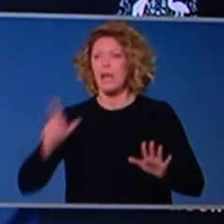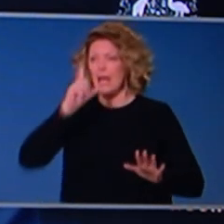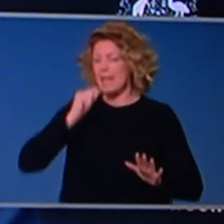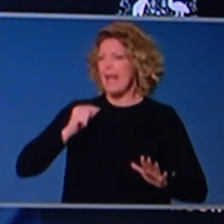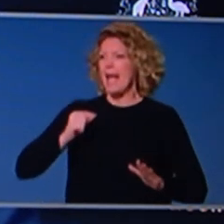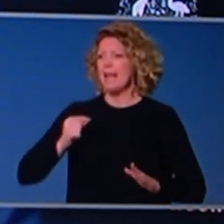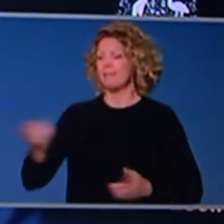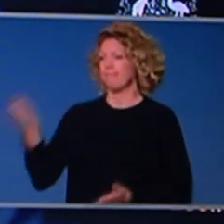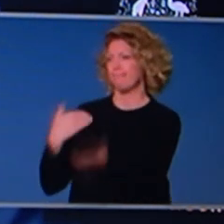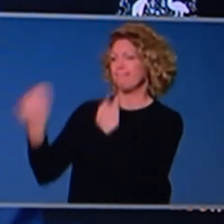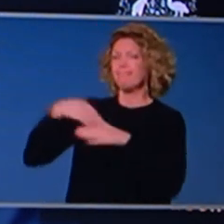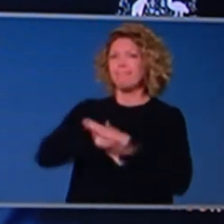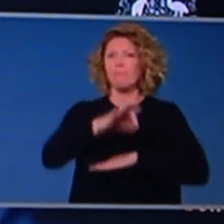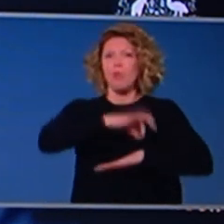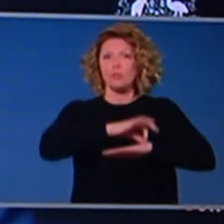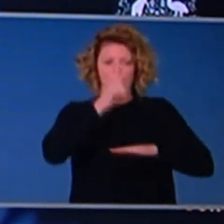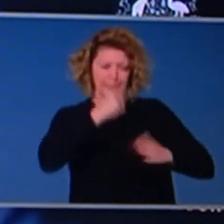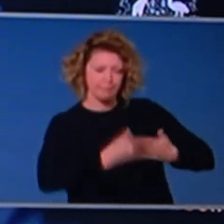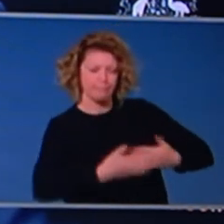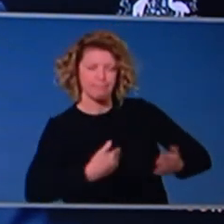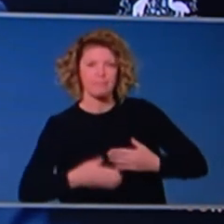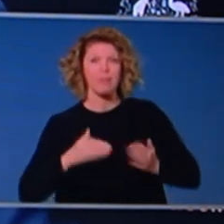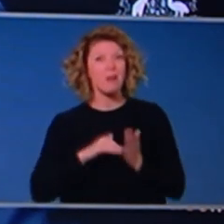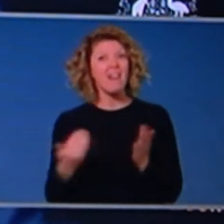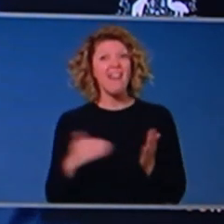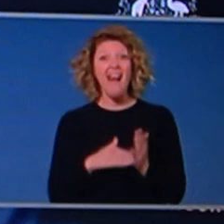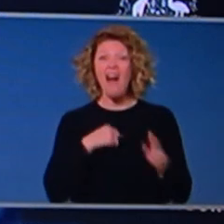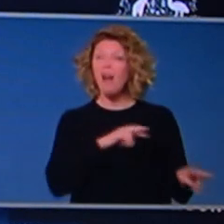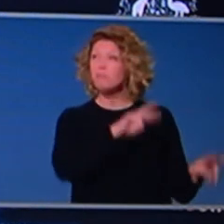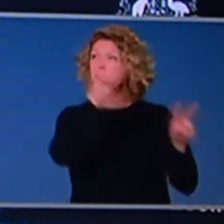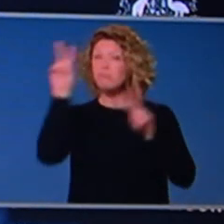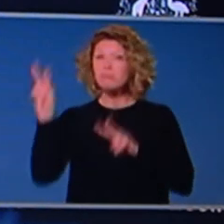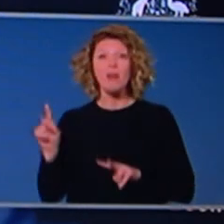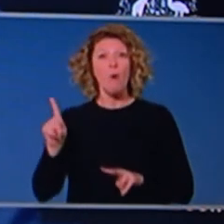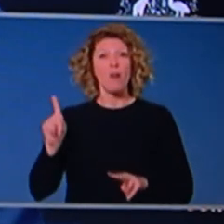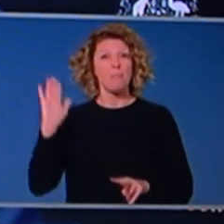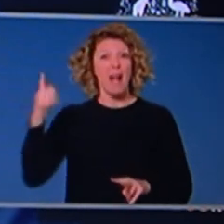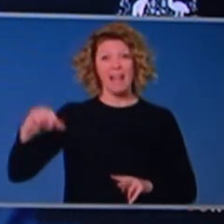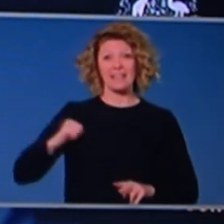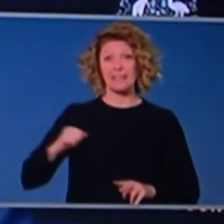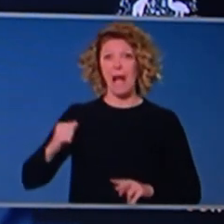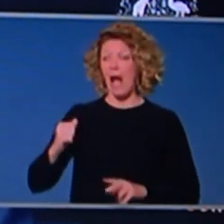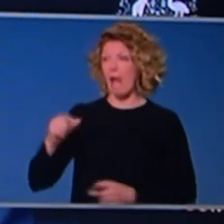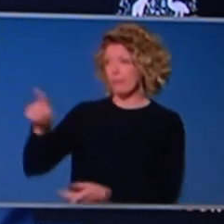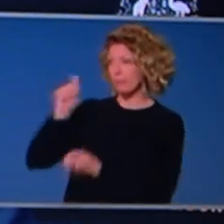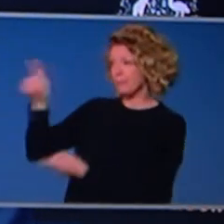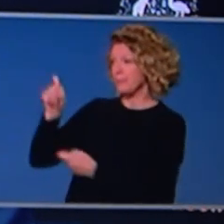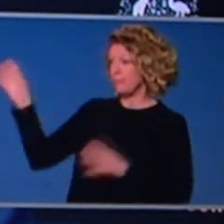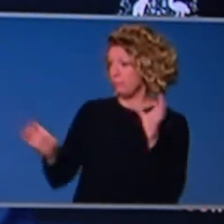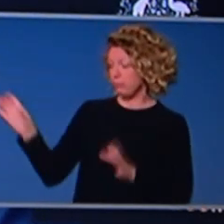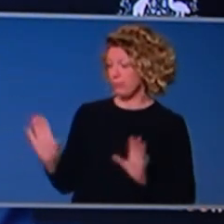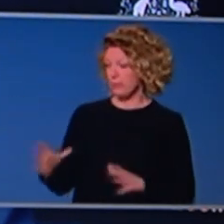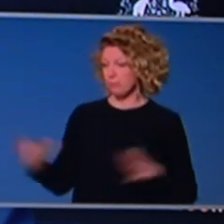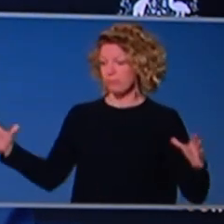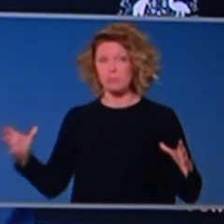very active phase of the outbreak that they have now been able to stand down some of the expanded workforce, but they're there and ready